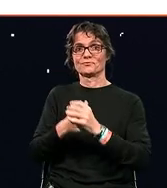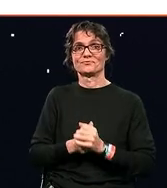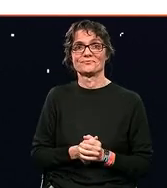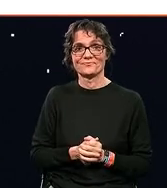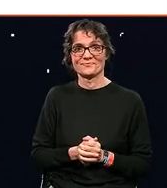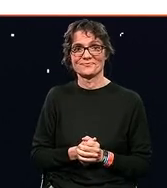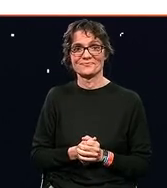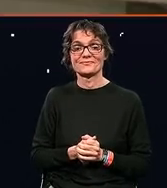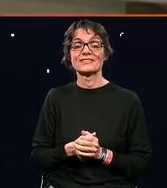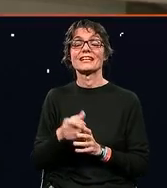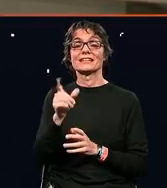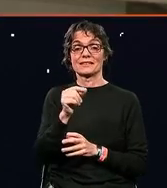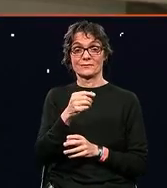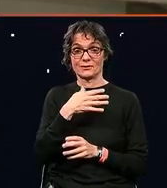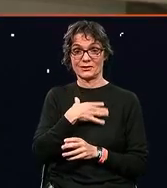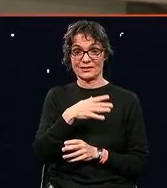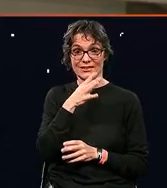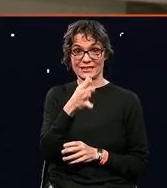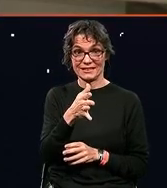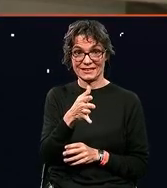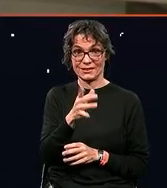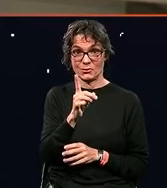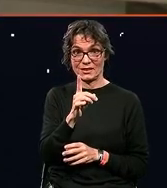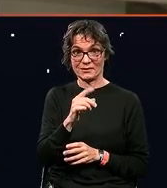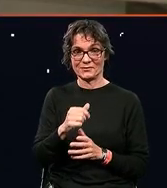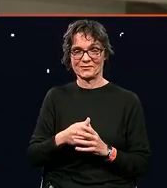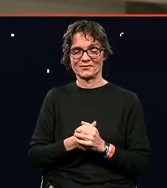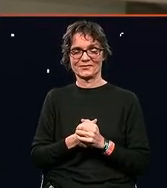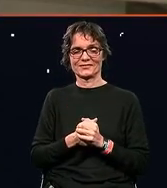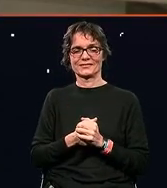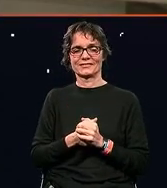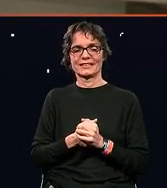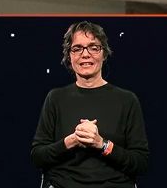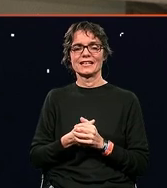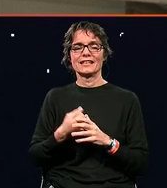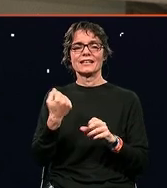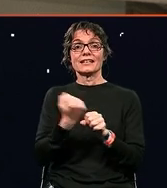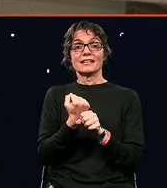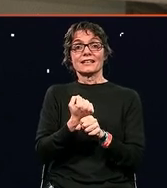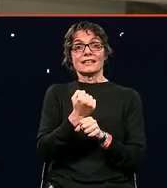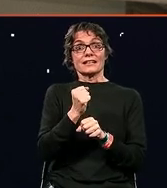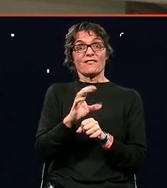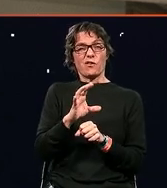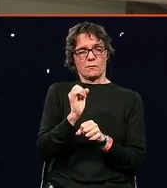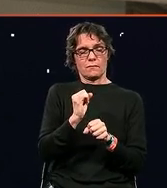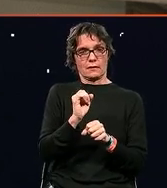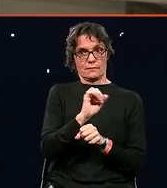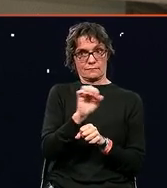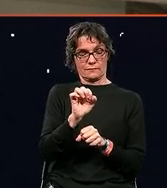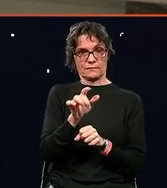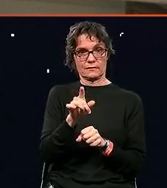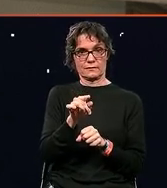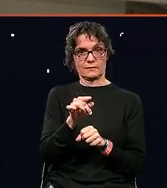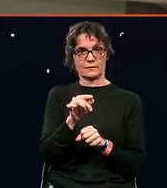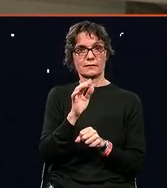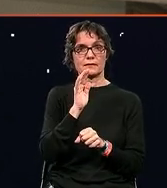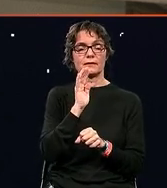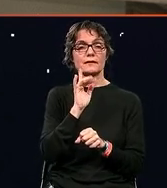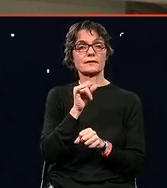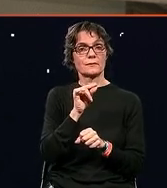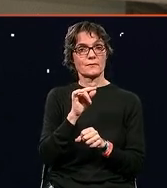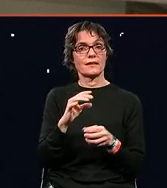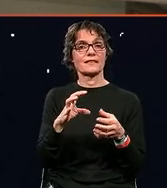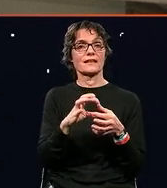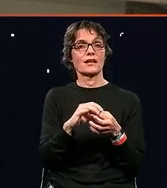And lastly, this way of working is all depending on your